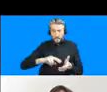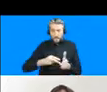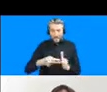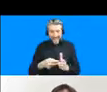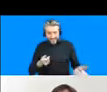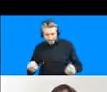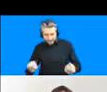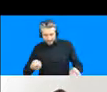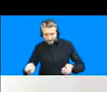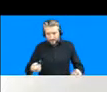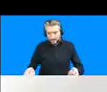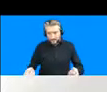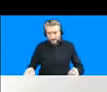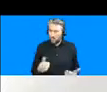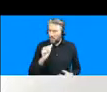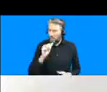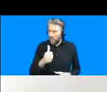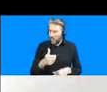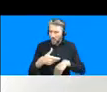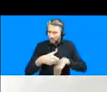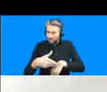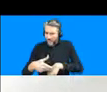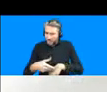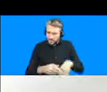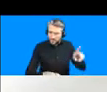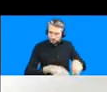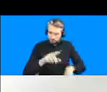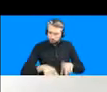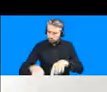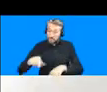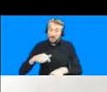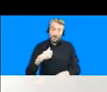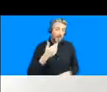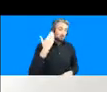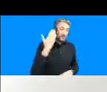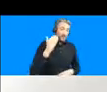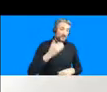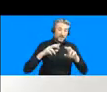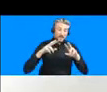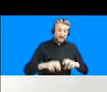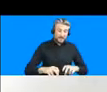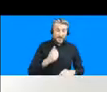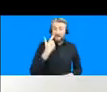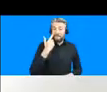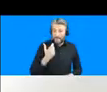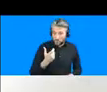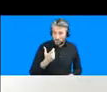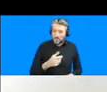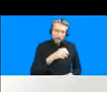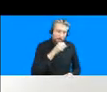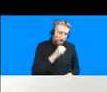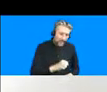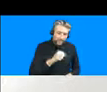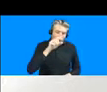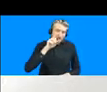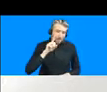differentiated impacts because what we found in our displacement study is that women men and women are are impacted very differently when it comes